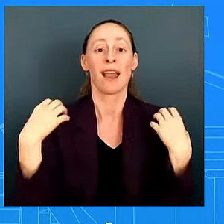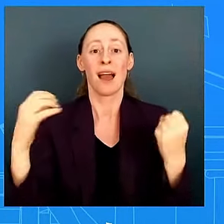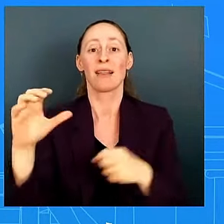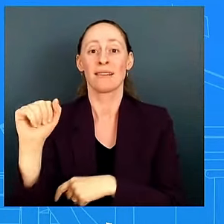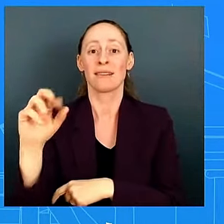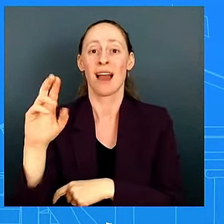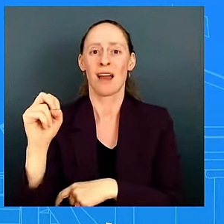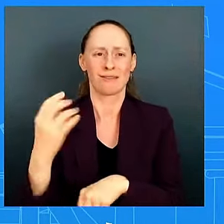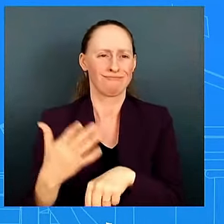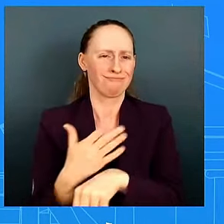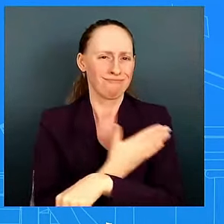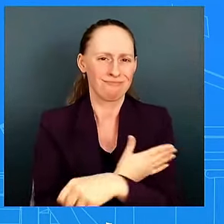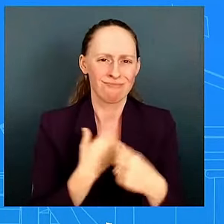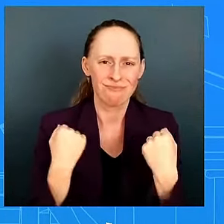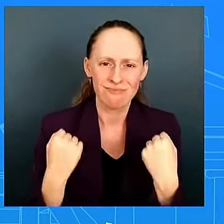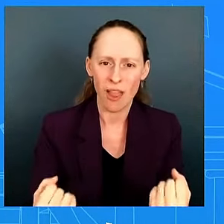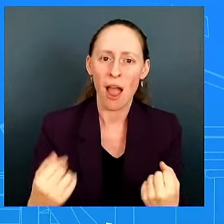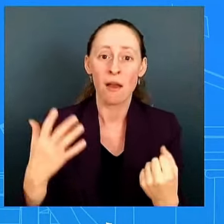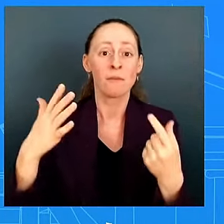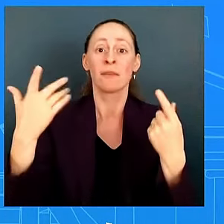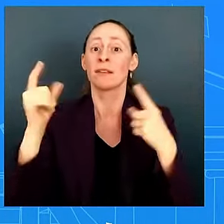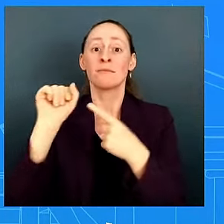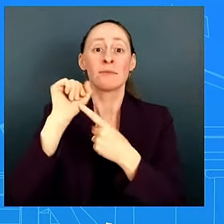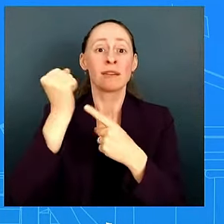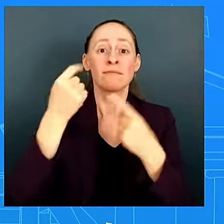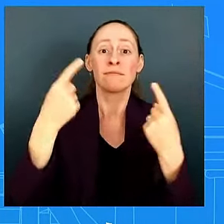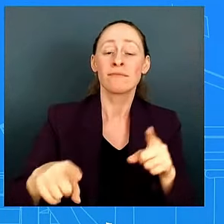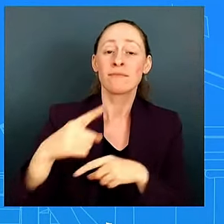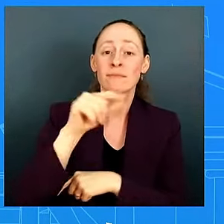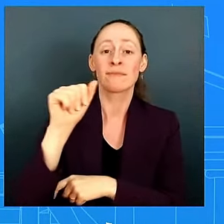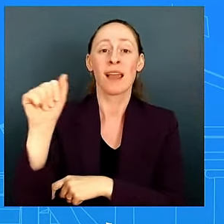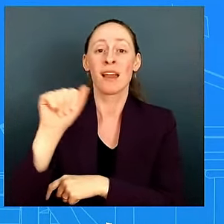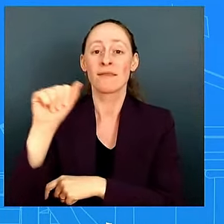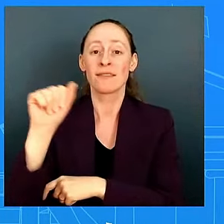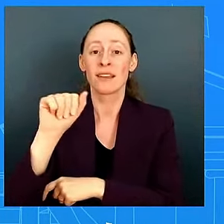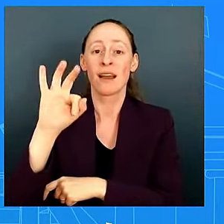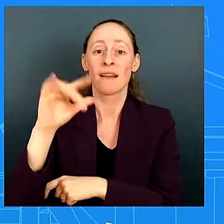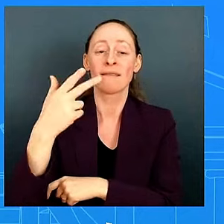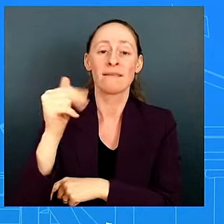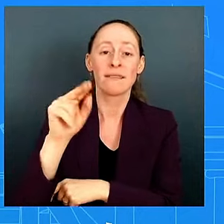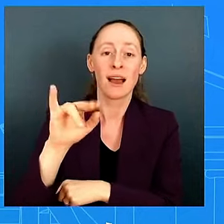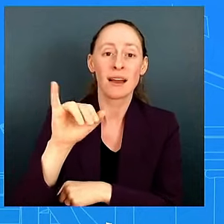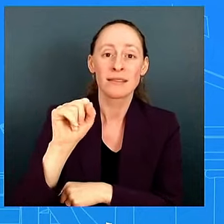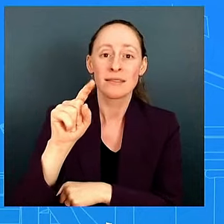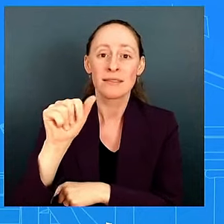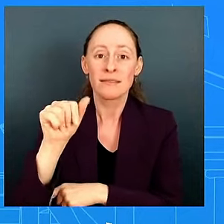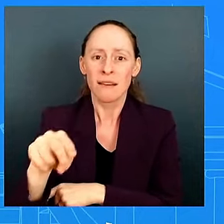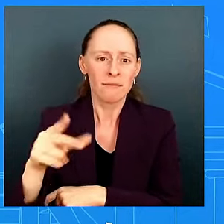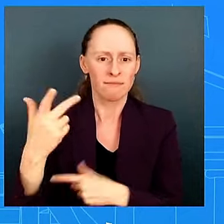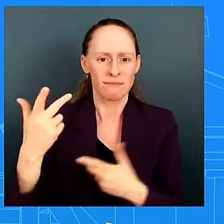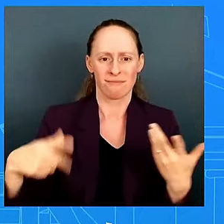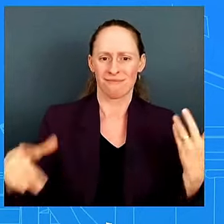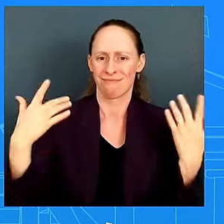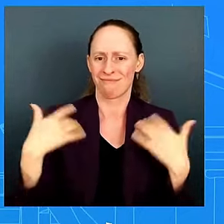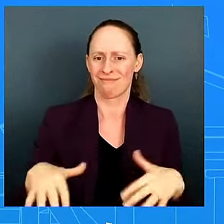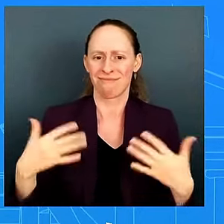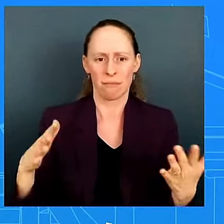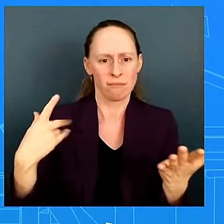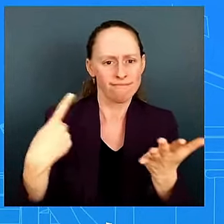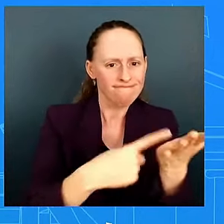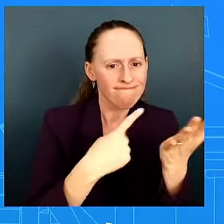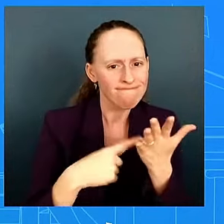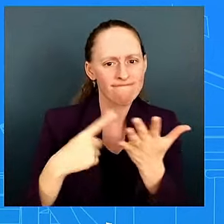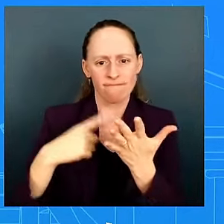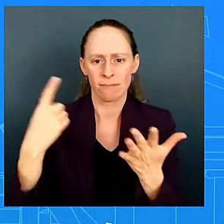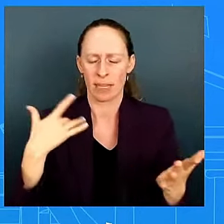important conversation to have uh and that is something that the president wanted to do and end a year a war a forever